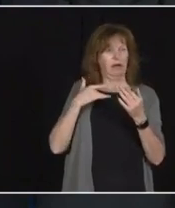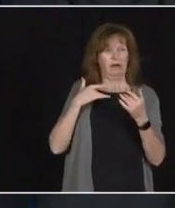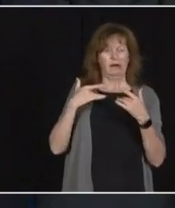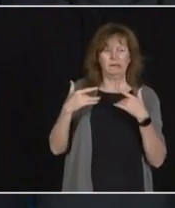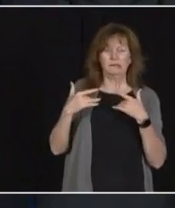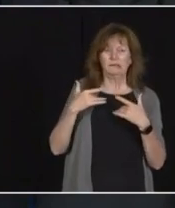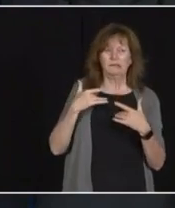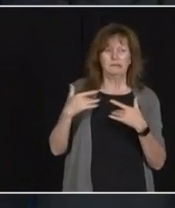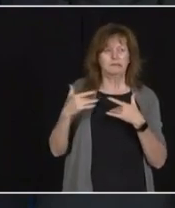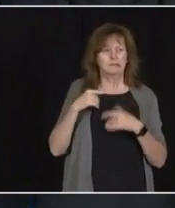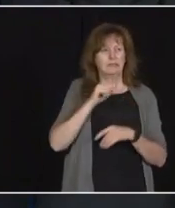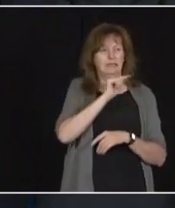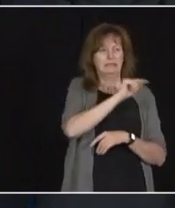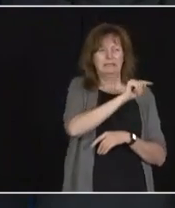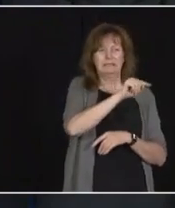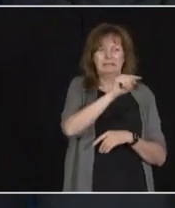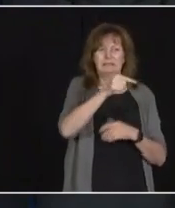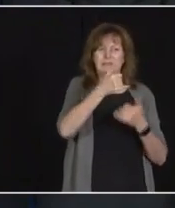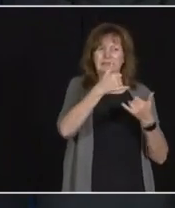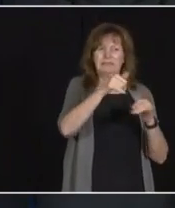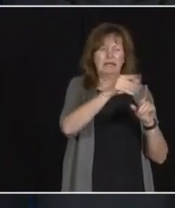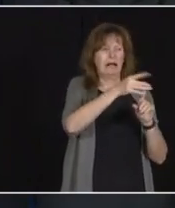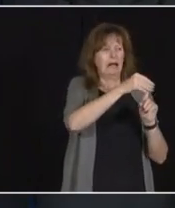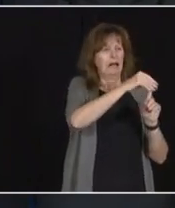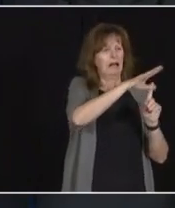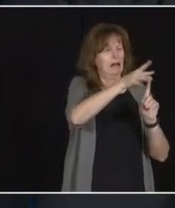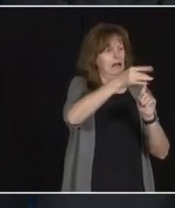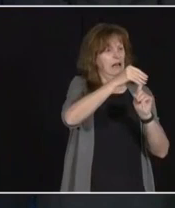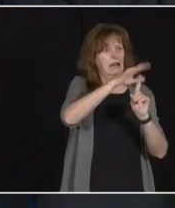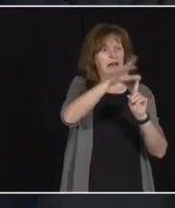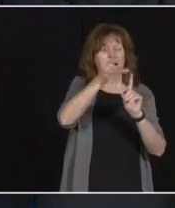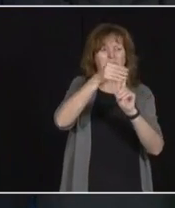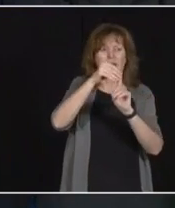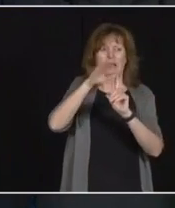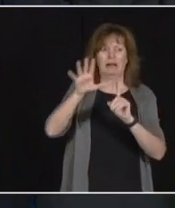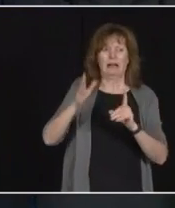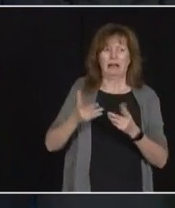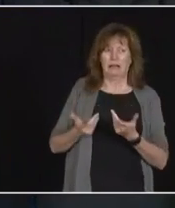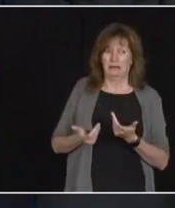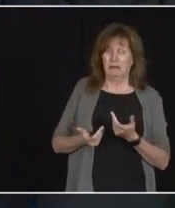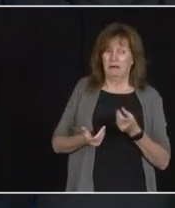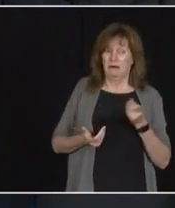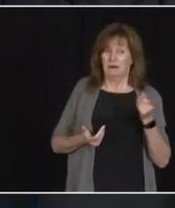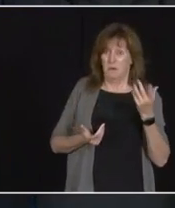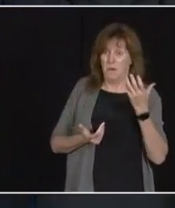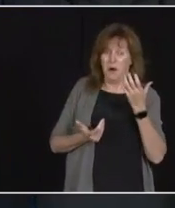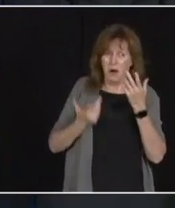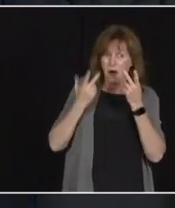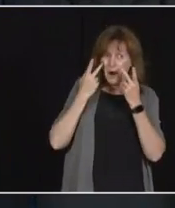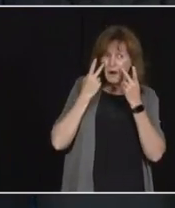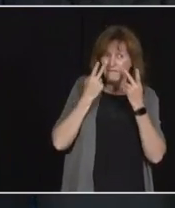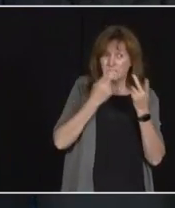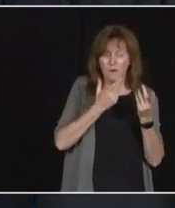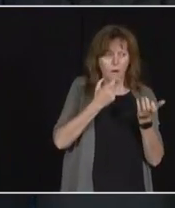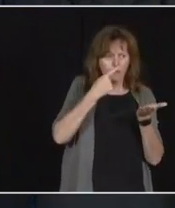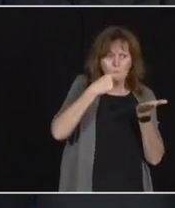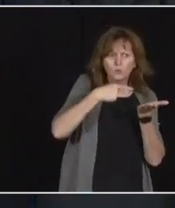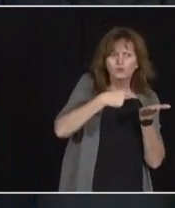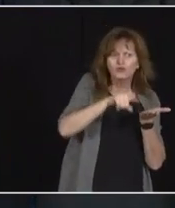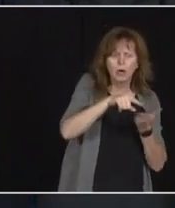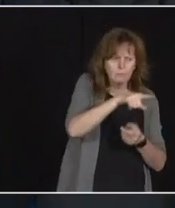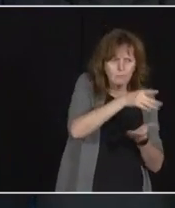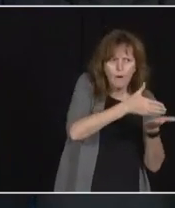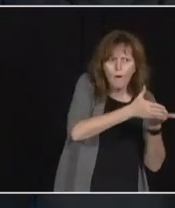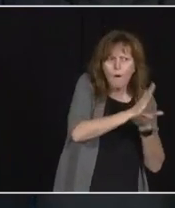still in outbreak and wanting to go not just visit their family members but check in on them and make sure they're okay and actually